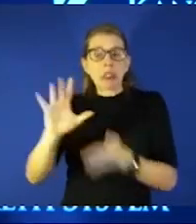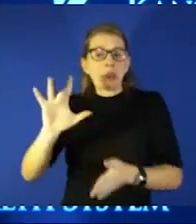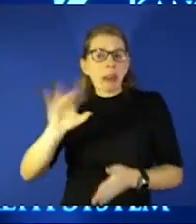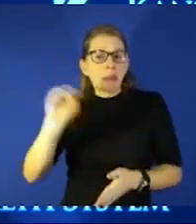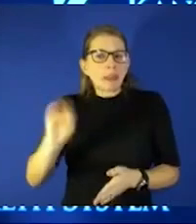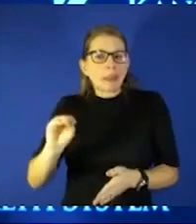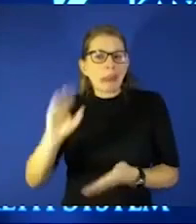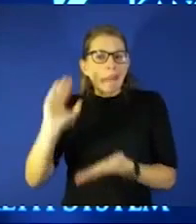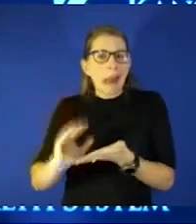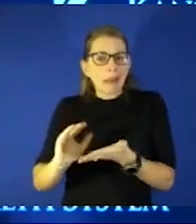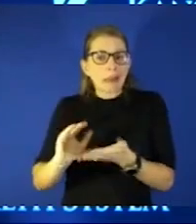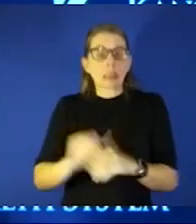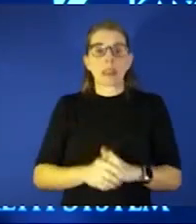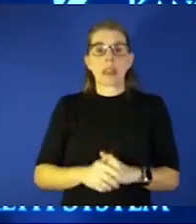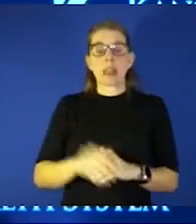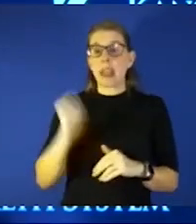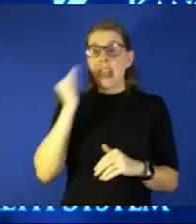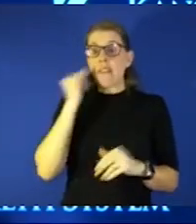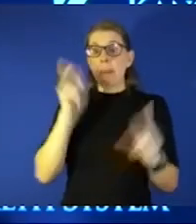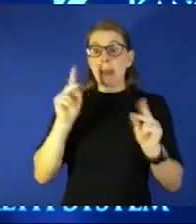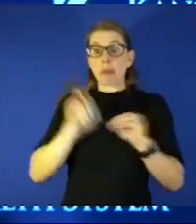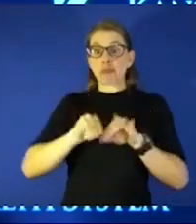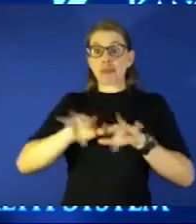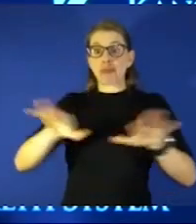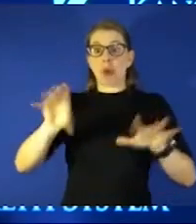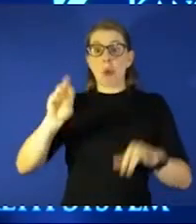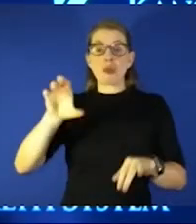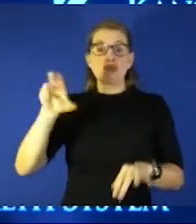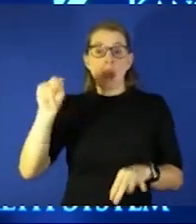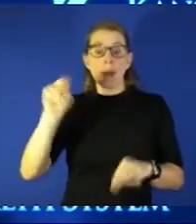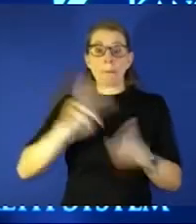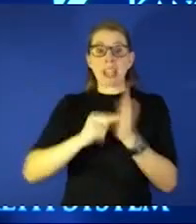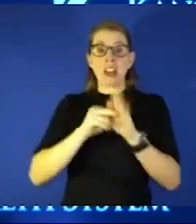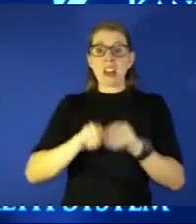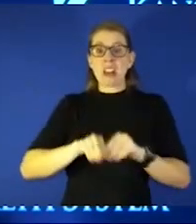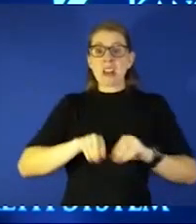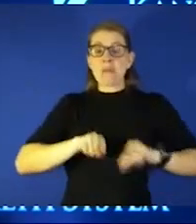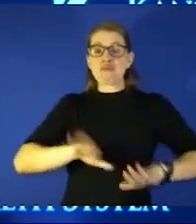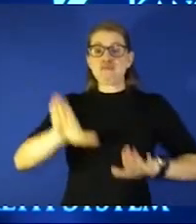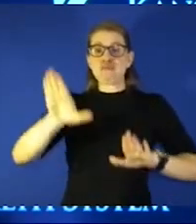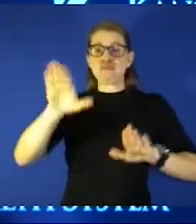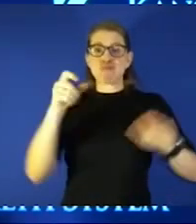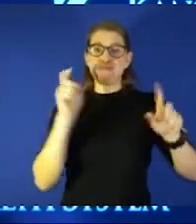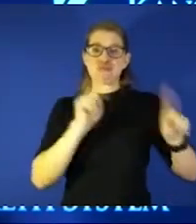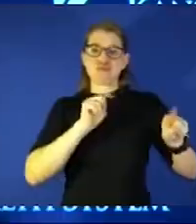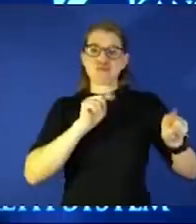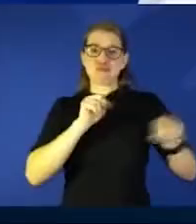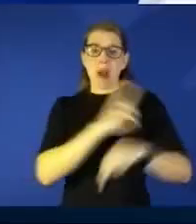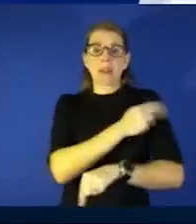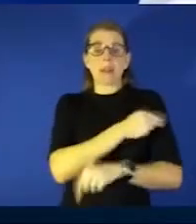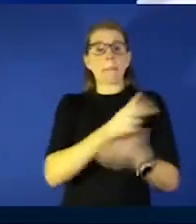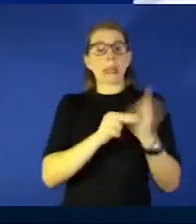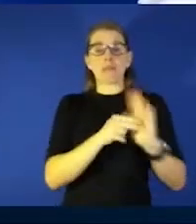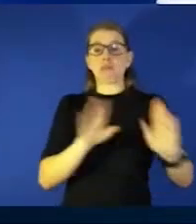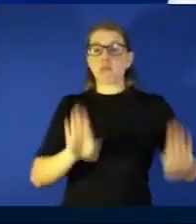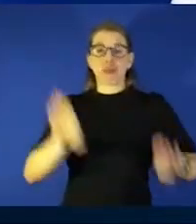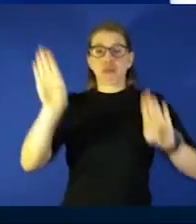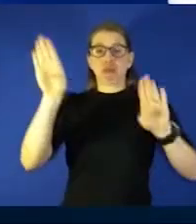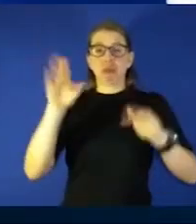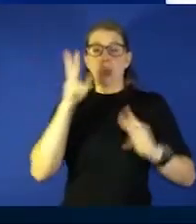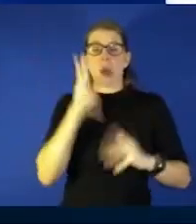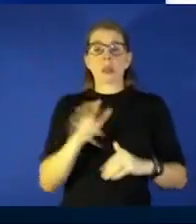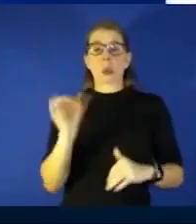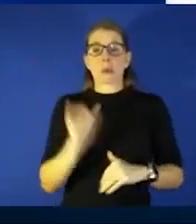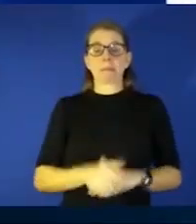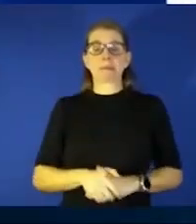a lot of people spreading Omicron the likelihood of having a big surge in the hospitals is really high Hawkeye yeah and that's why